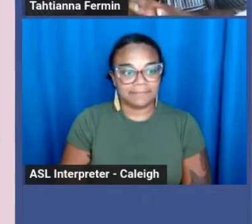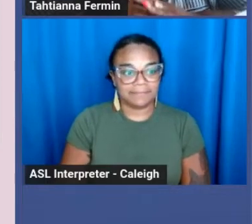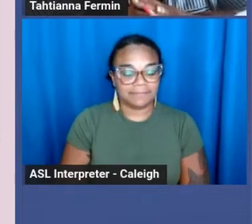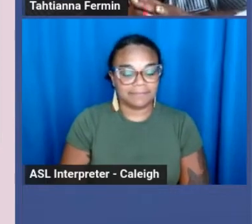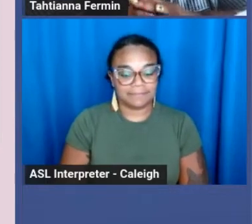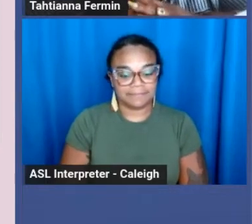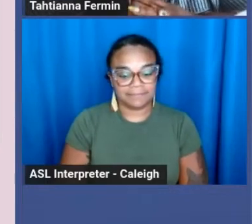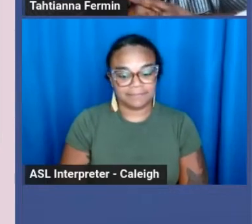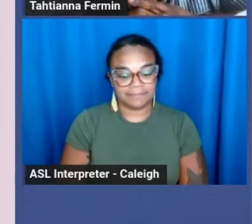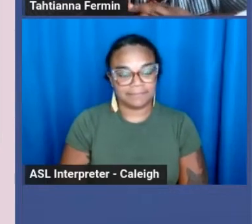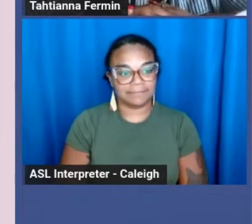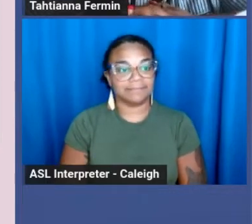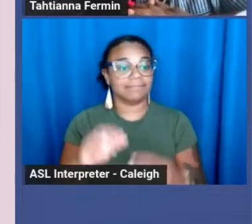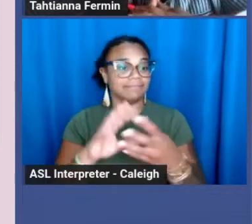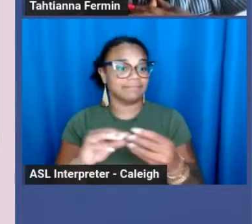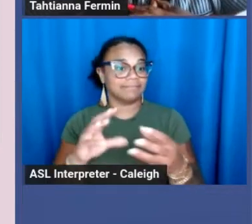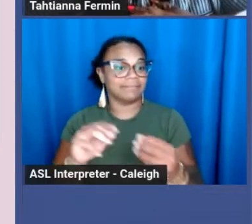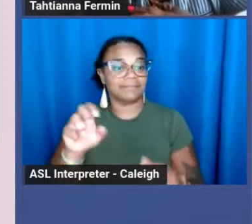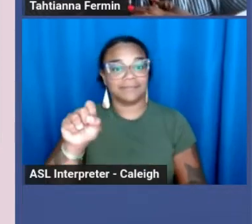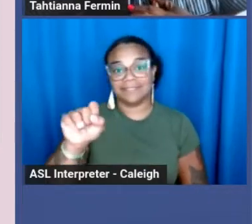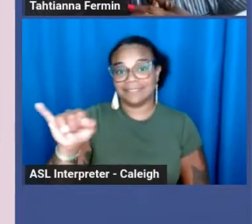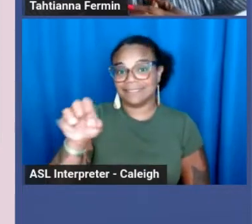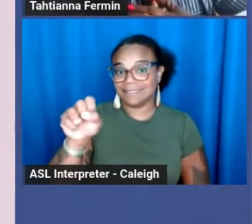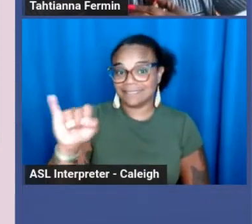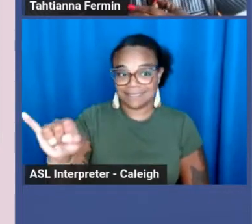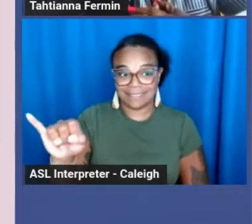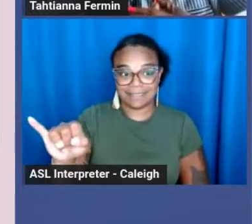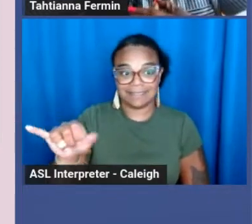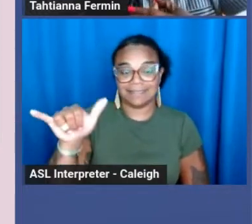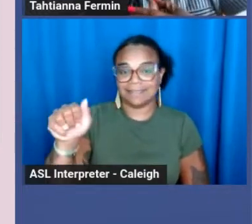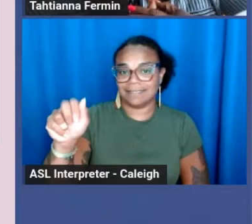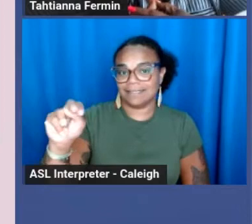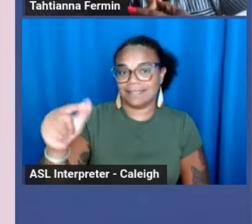Cecilia story of Cecilia Young Sung.